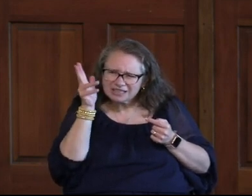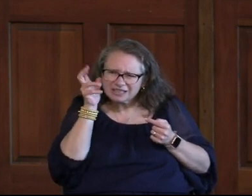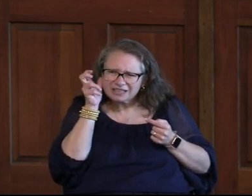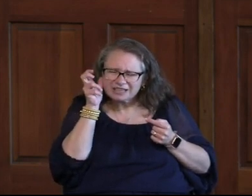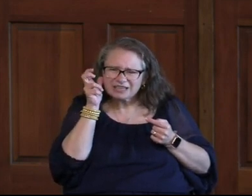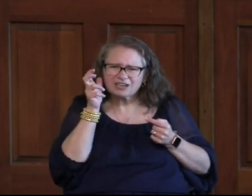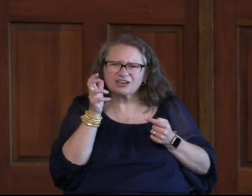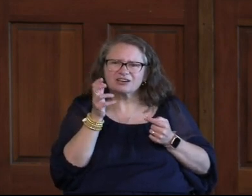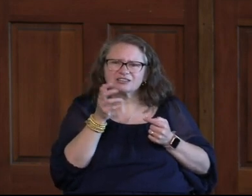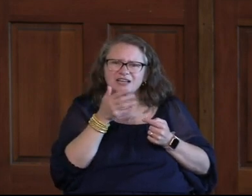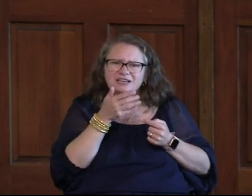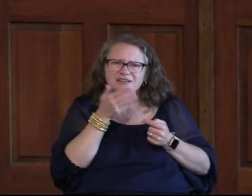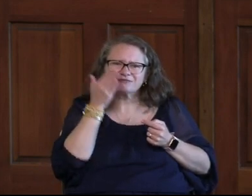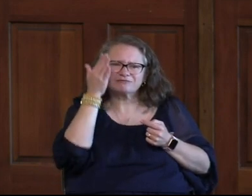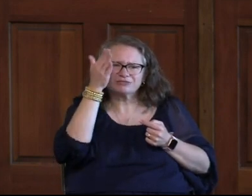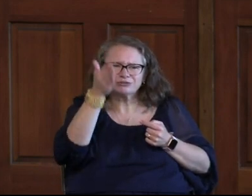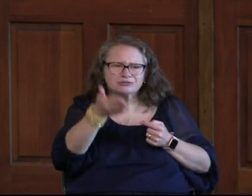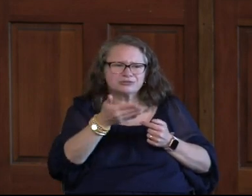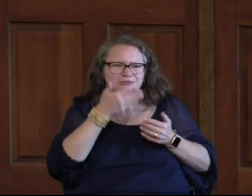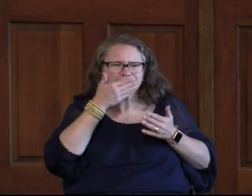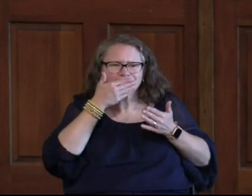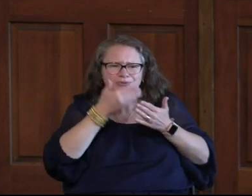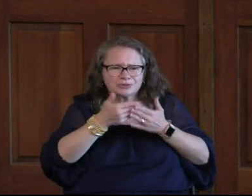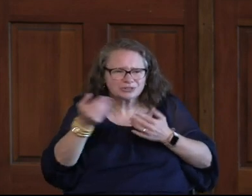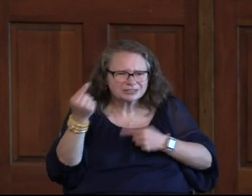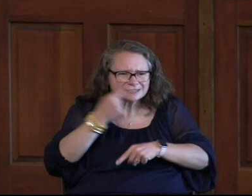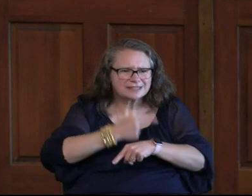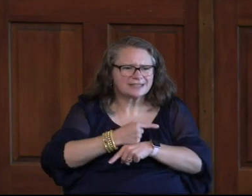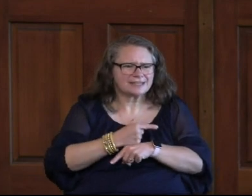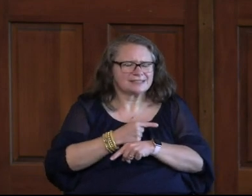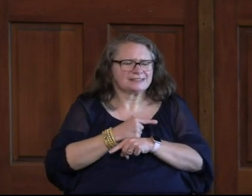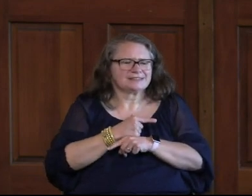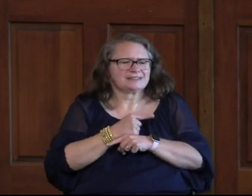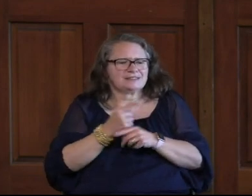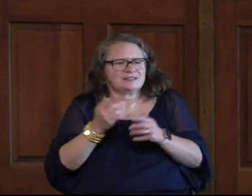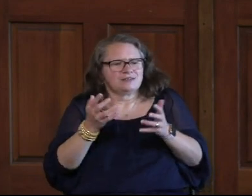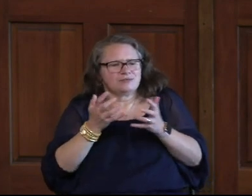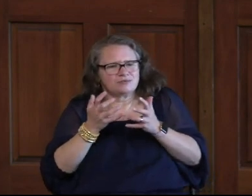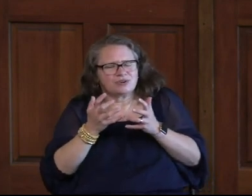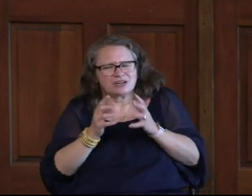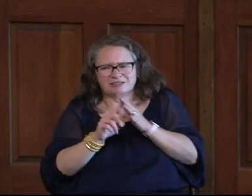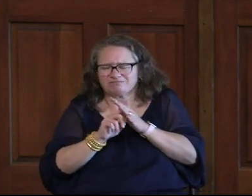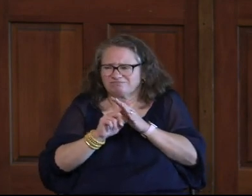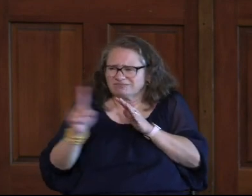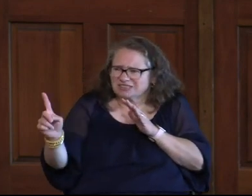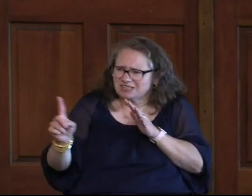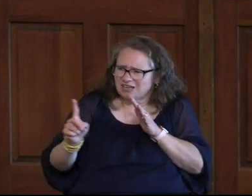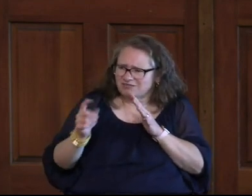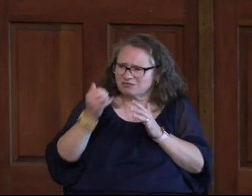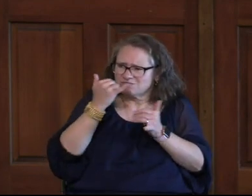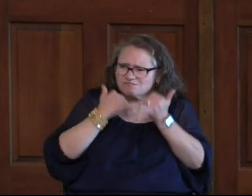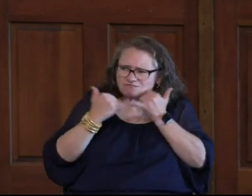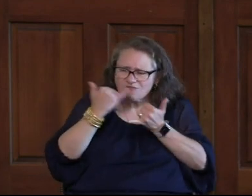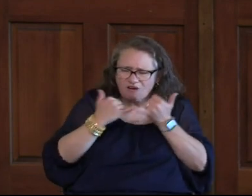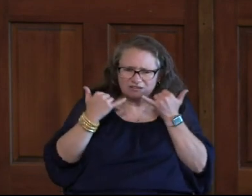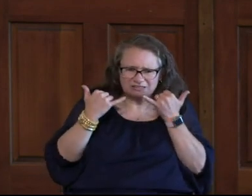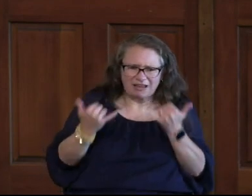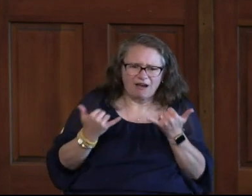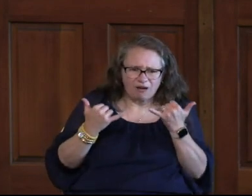Him He Was Just Longing For Better Days Just Longing For Better Days Longing For An Escape From His Current Reality